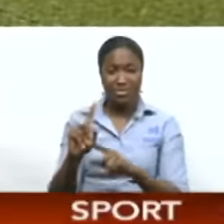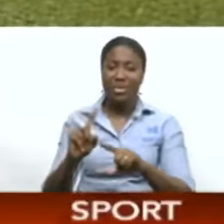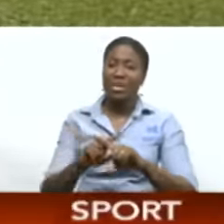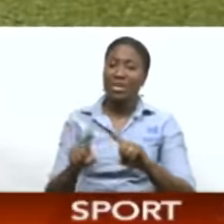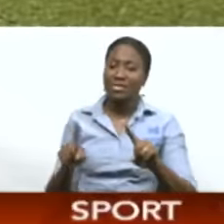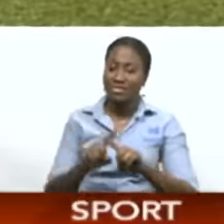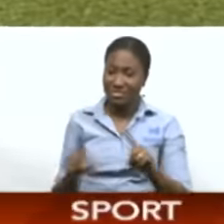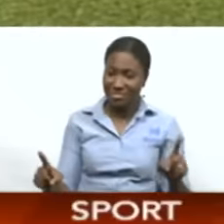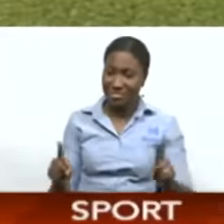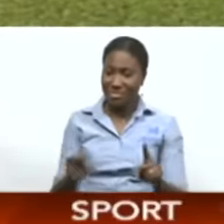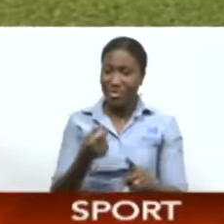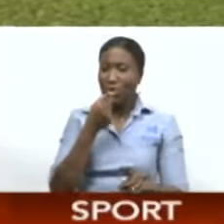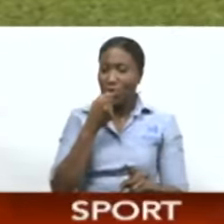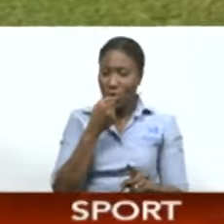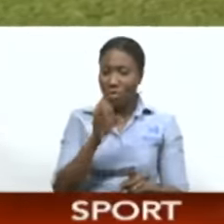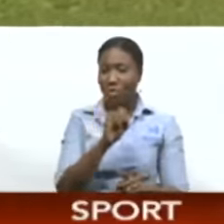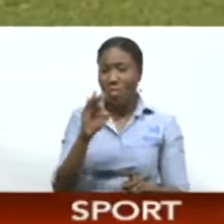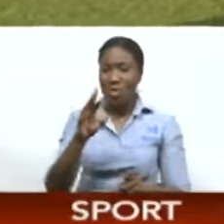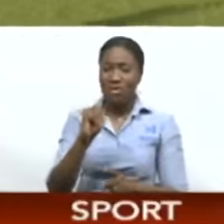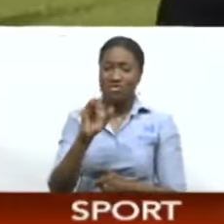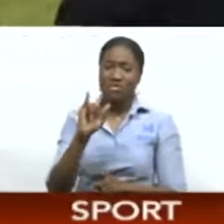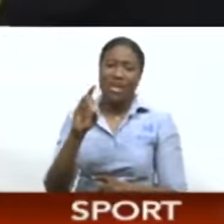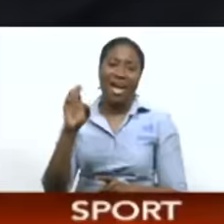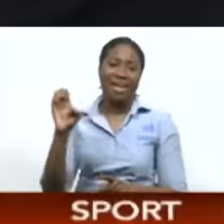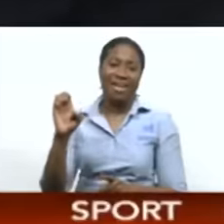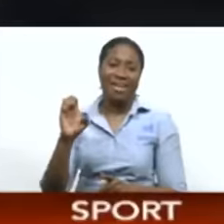the assistant ref, much to their disbelief.